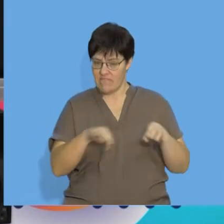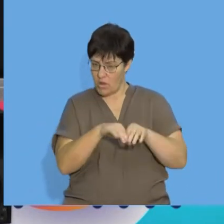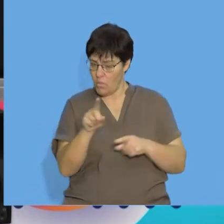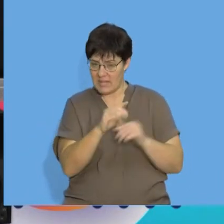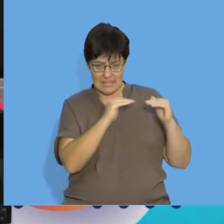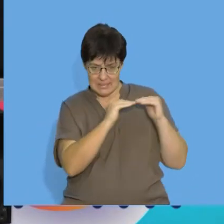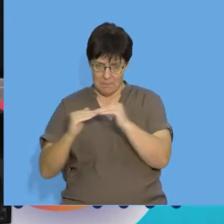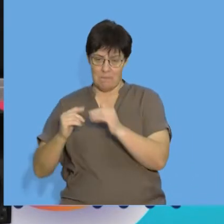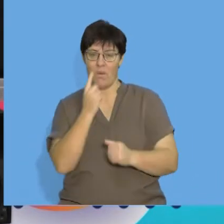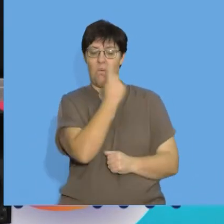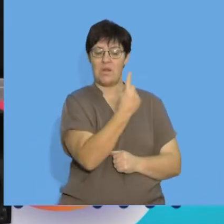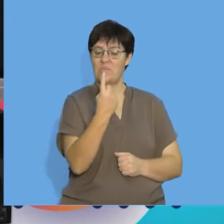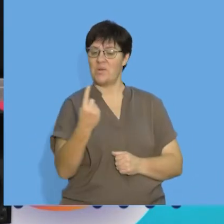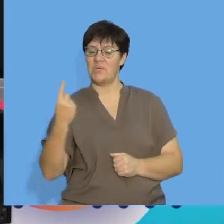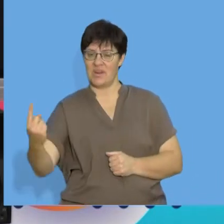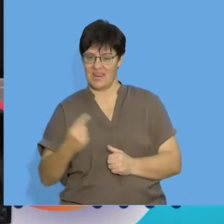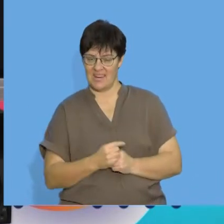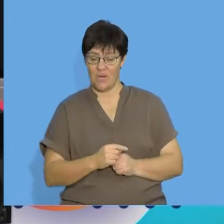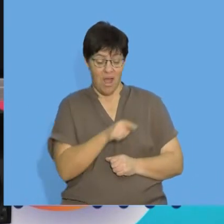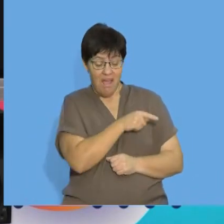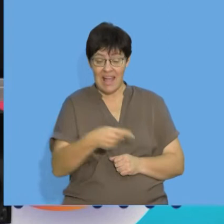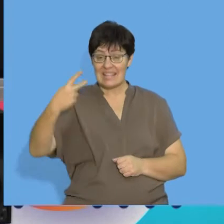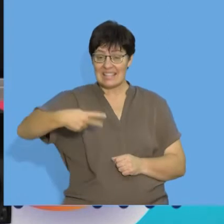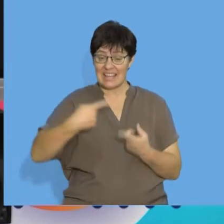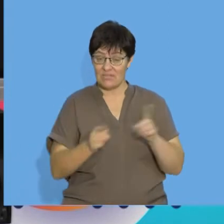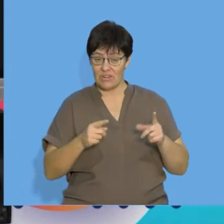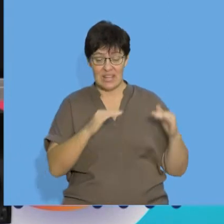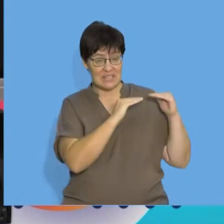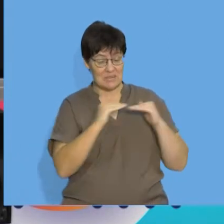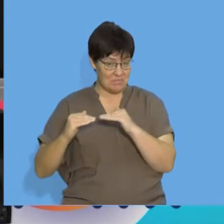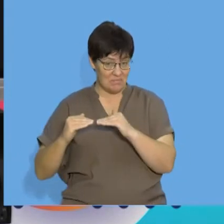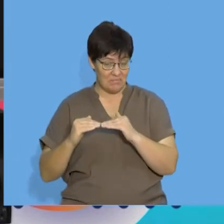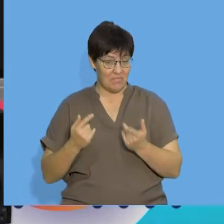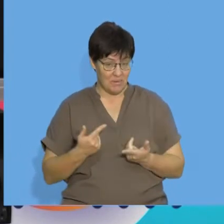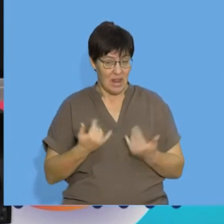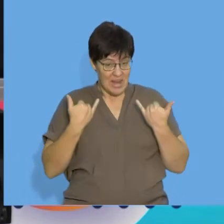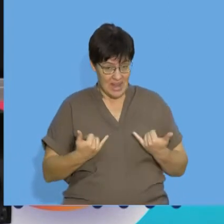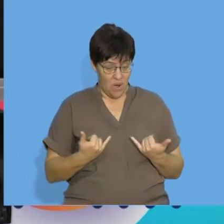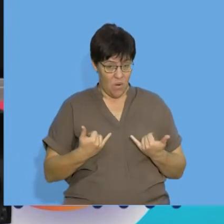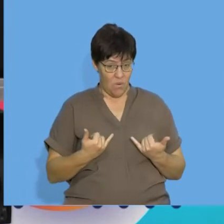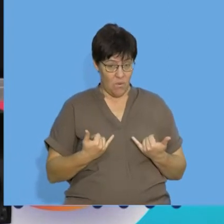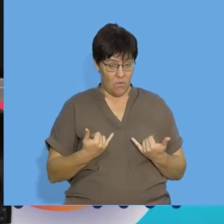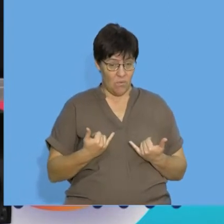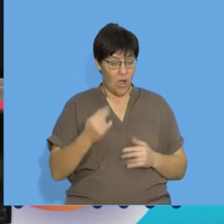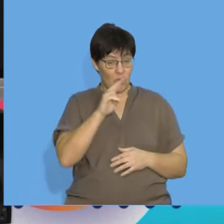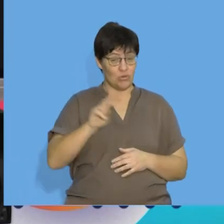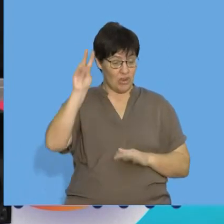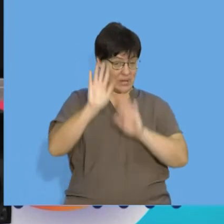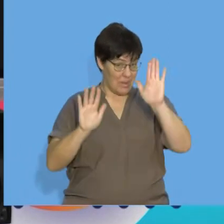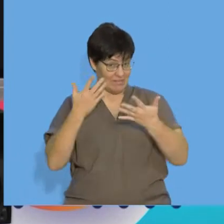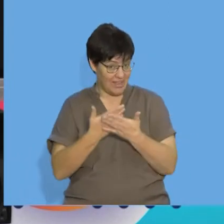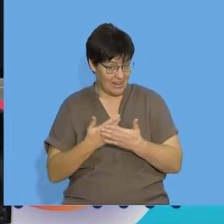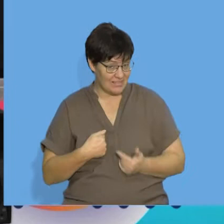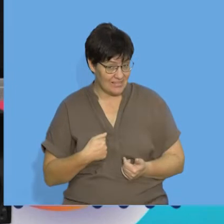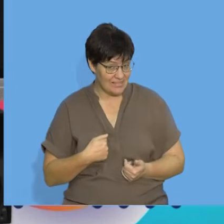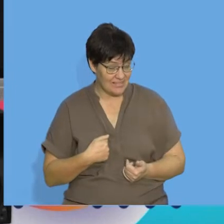have values of 1. Because all of my second differences are equal, equal, do you think I can conclude that it's a quadratic